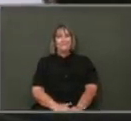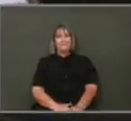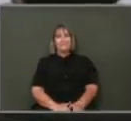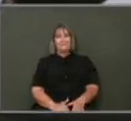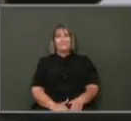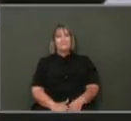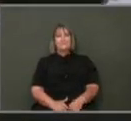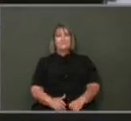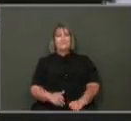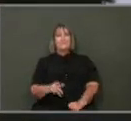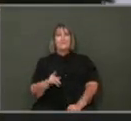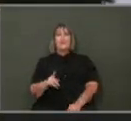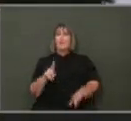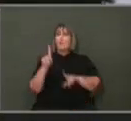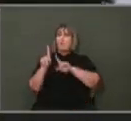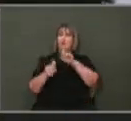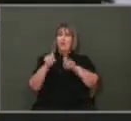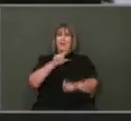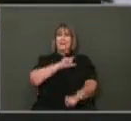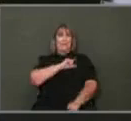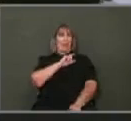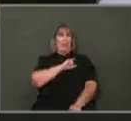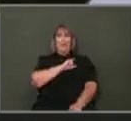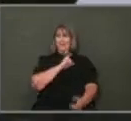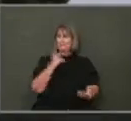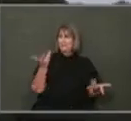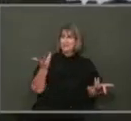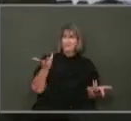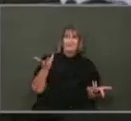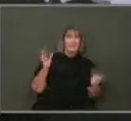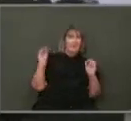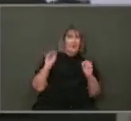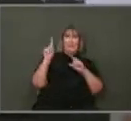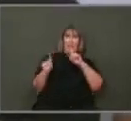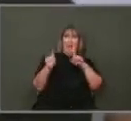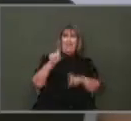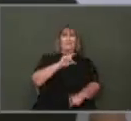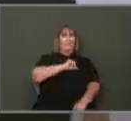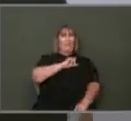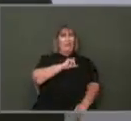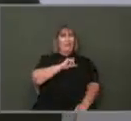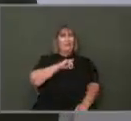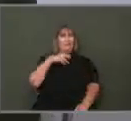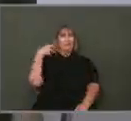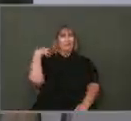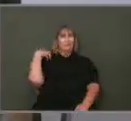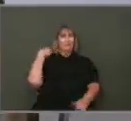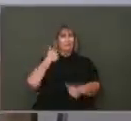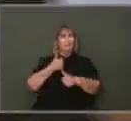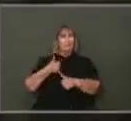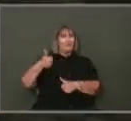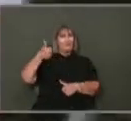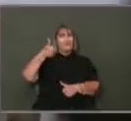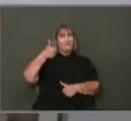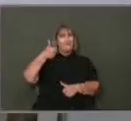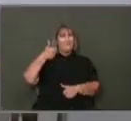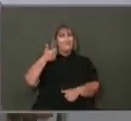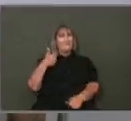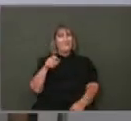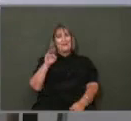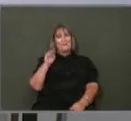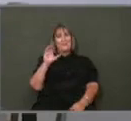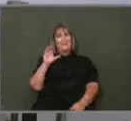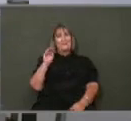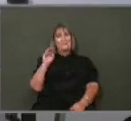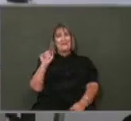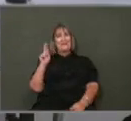Does anybody have any questions for Chief McManus? He's gotten away. He hasn't had to answer any questions yet. Somebody's got to have a question for McManus.